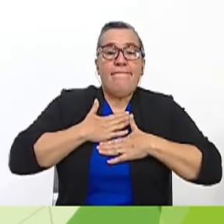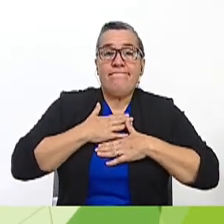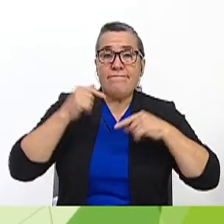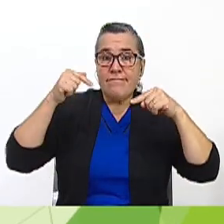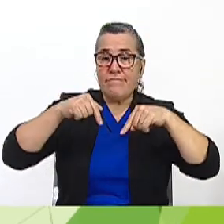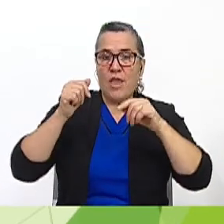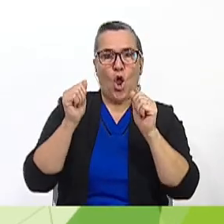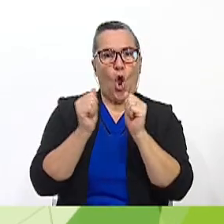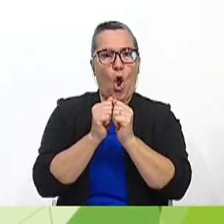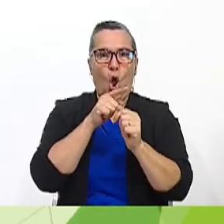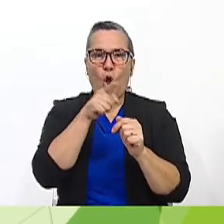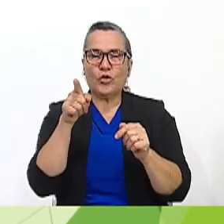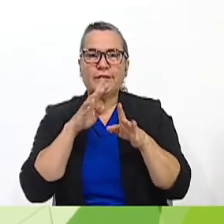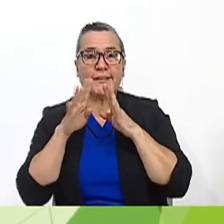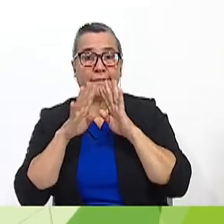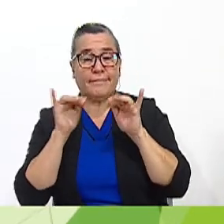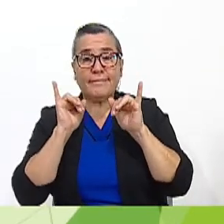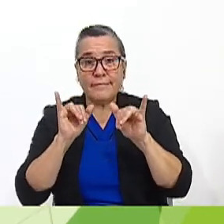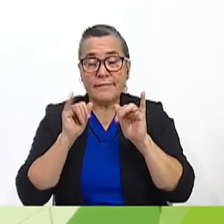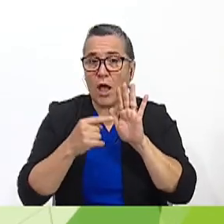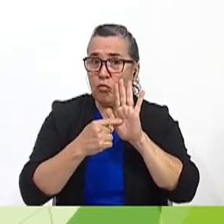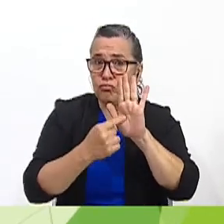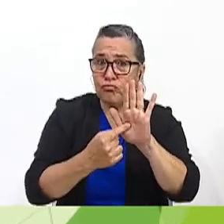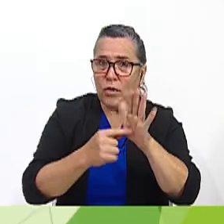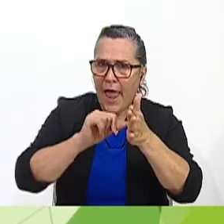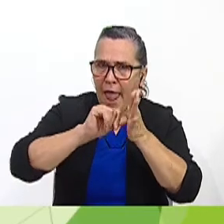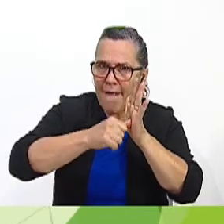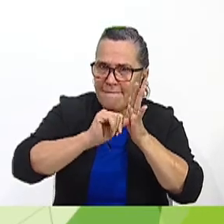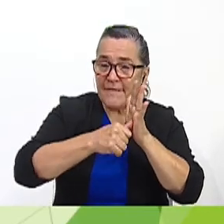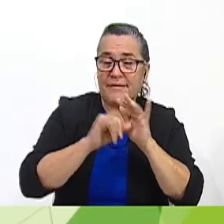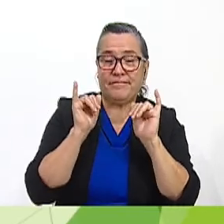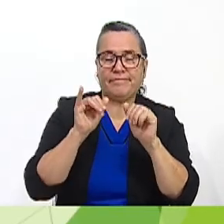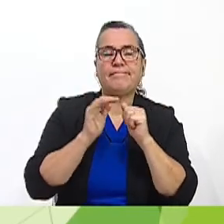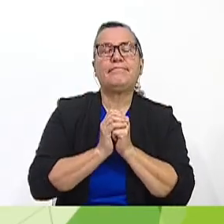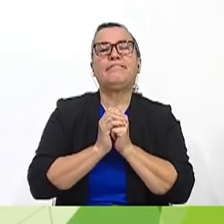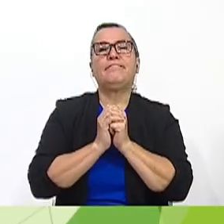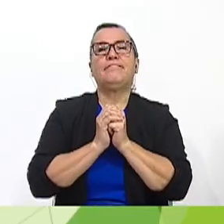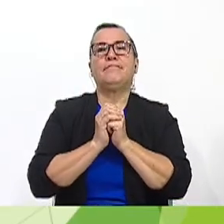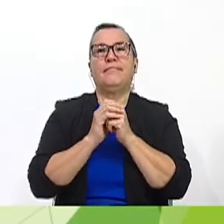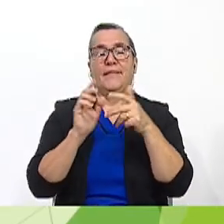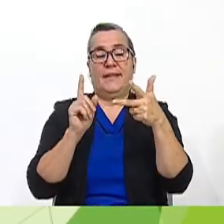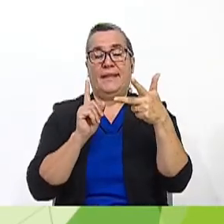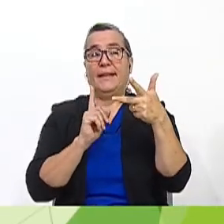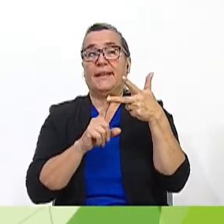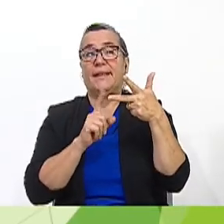today to talk to you. You have to show enthusiasm there, okay? Third,